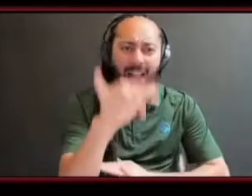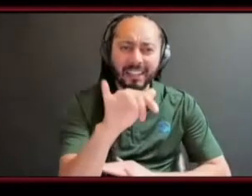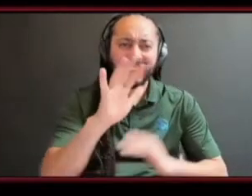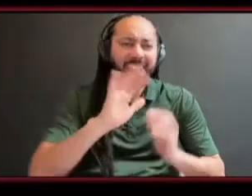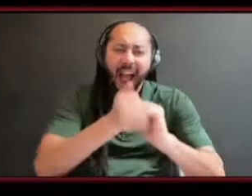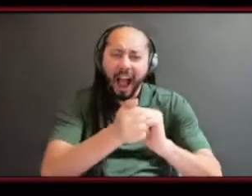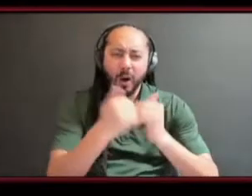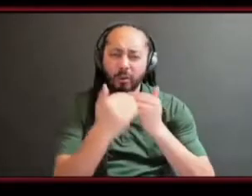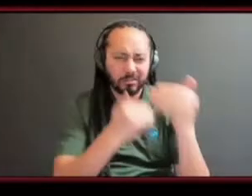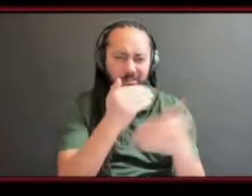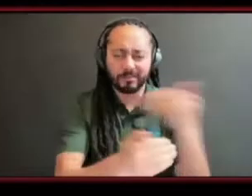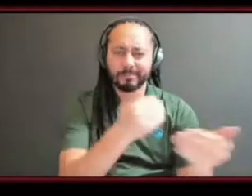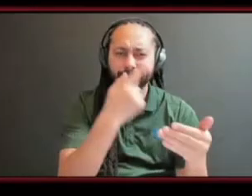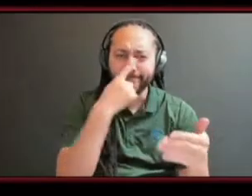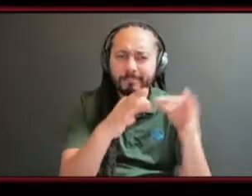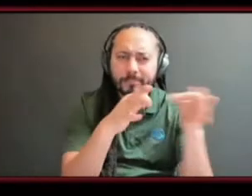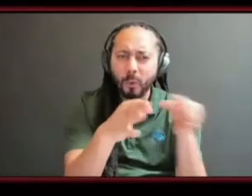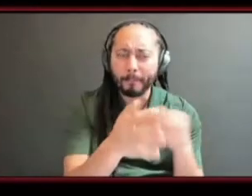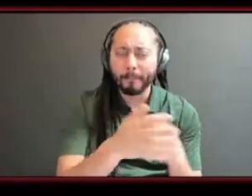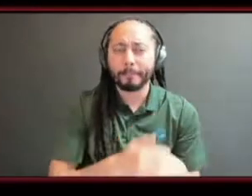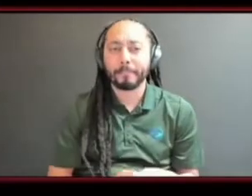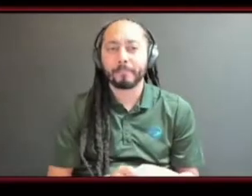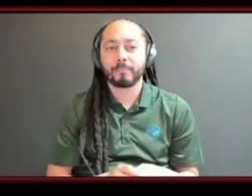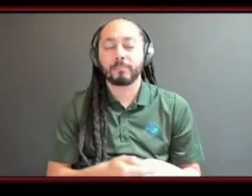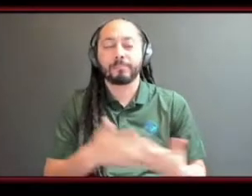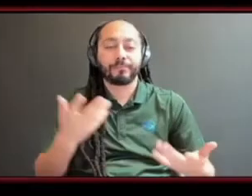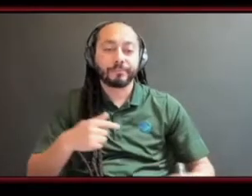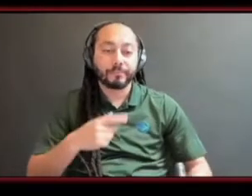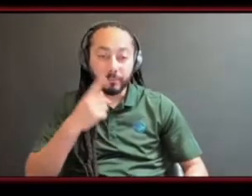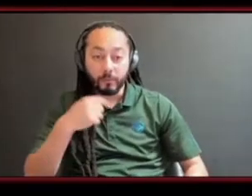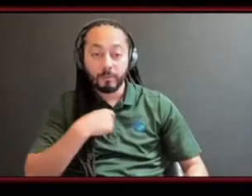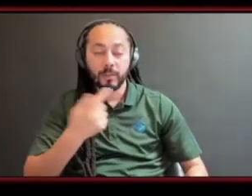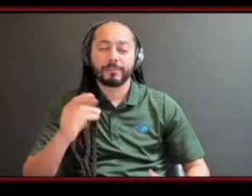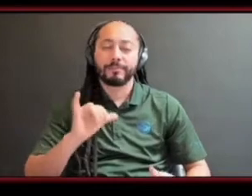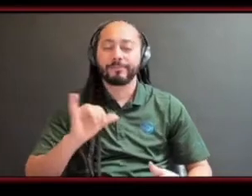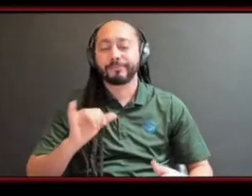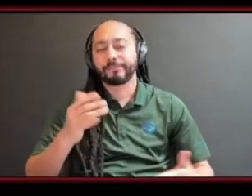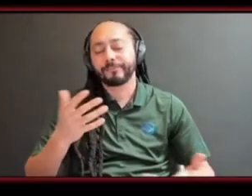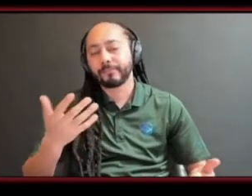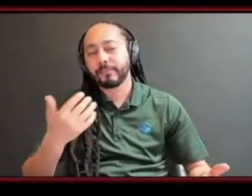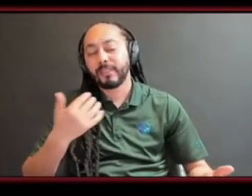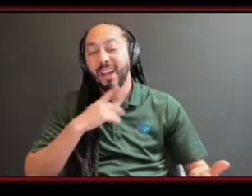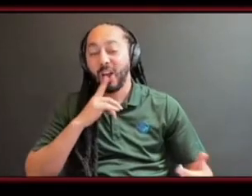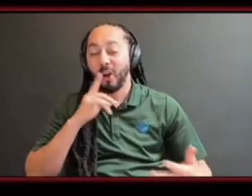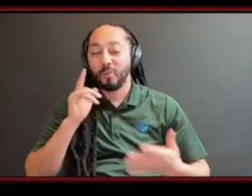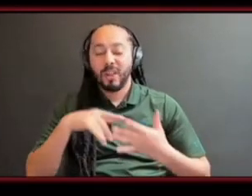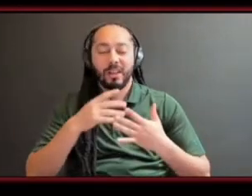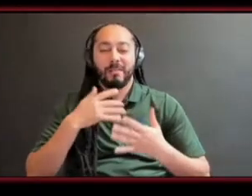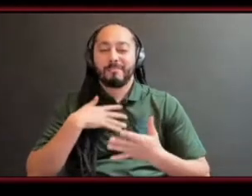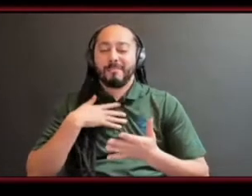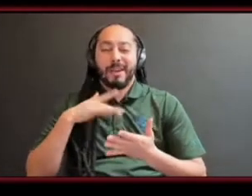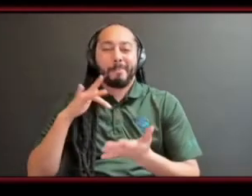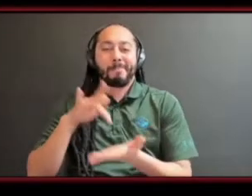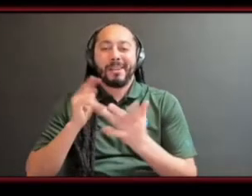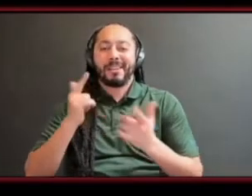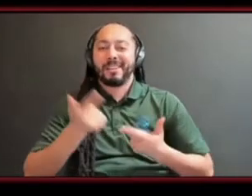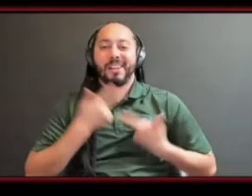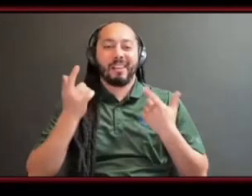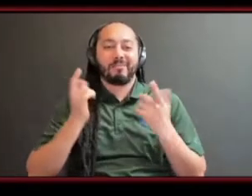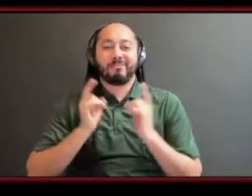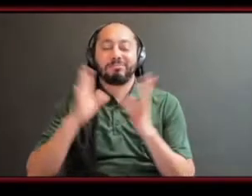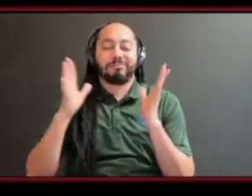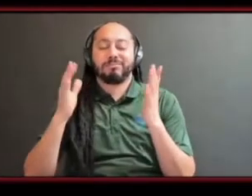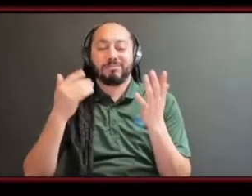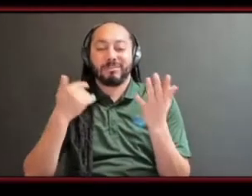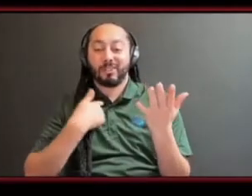uh so for me it was kind of like i was at like this midlife crisis point to where like i put so much work in to